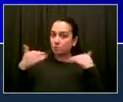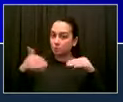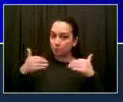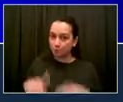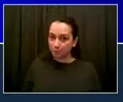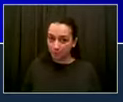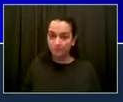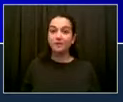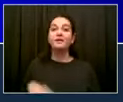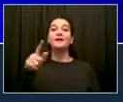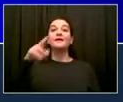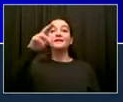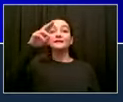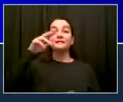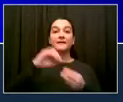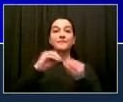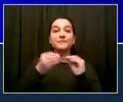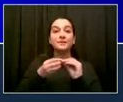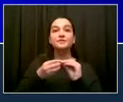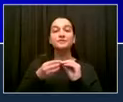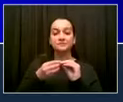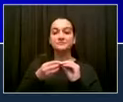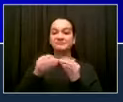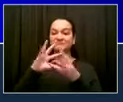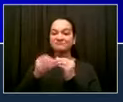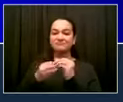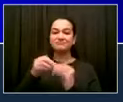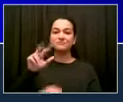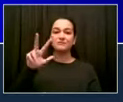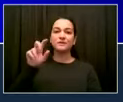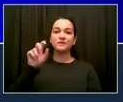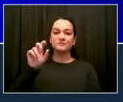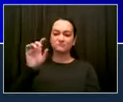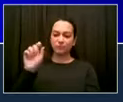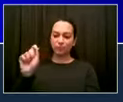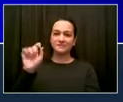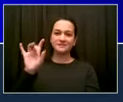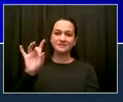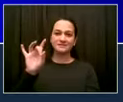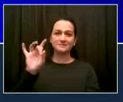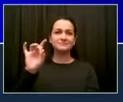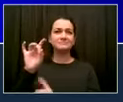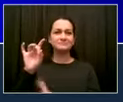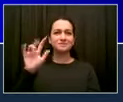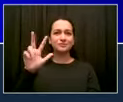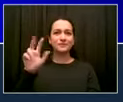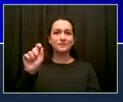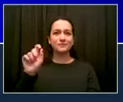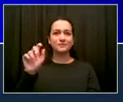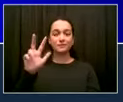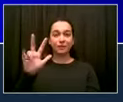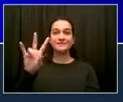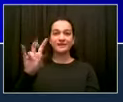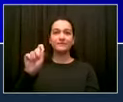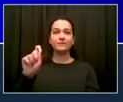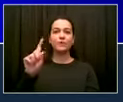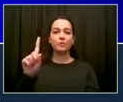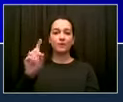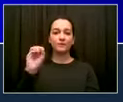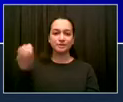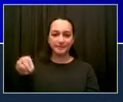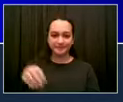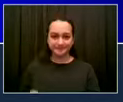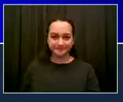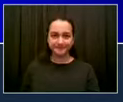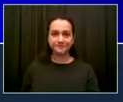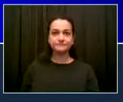.19%. Hospitalization rate also well below threshold, 1.61 per 100,000.